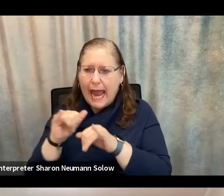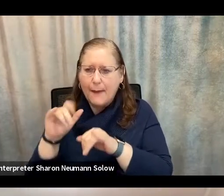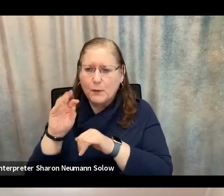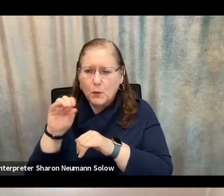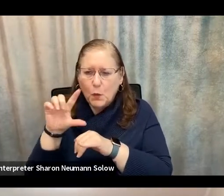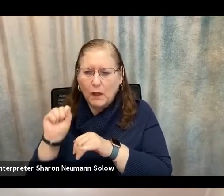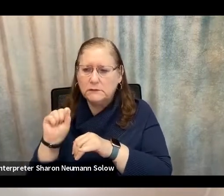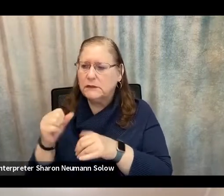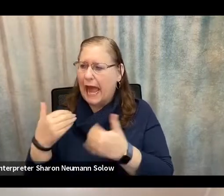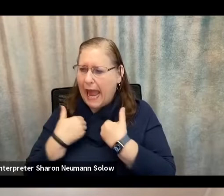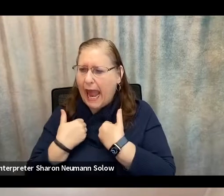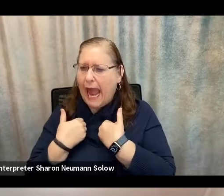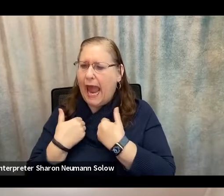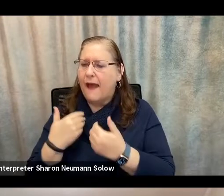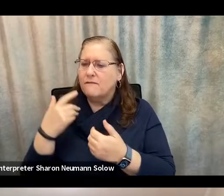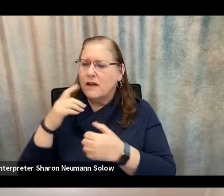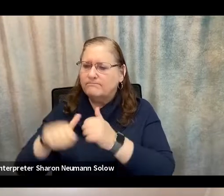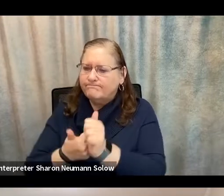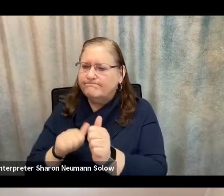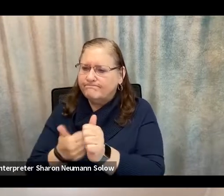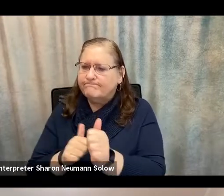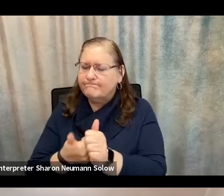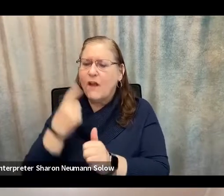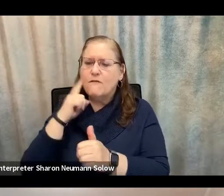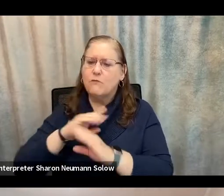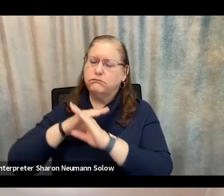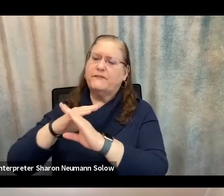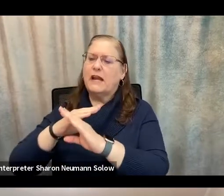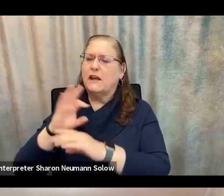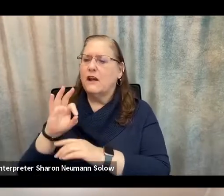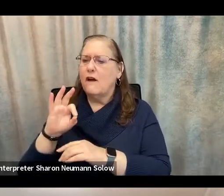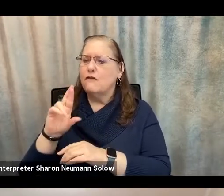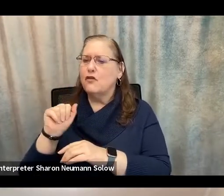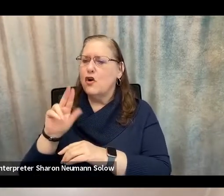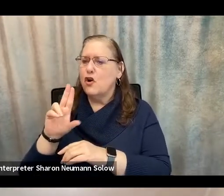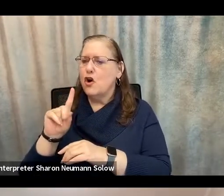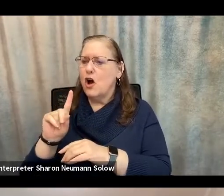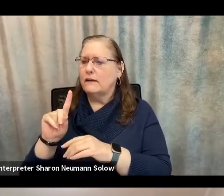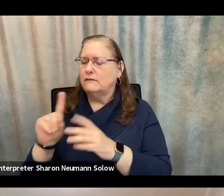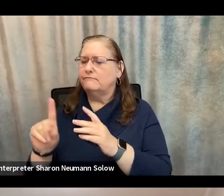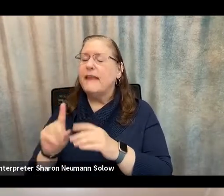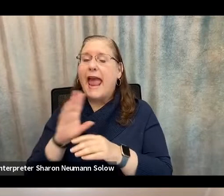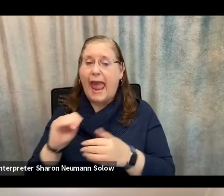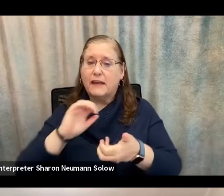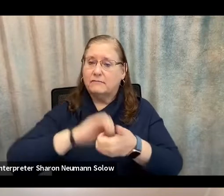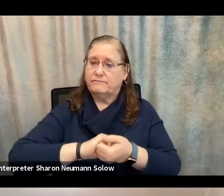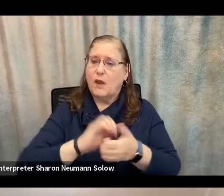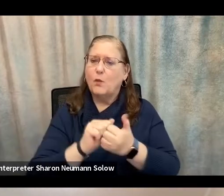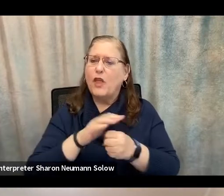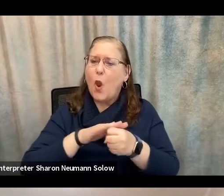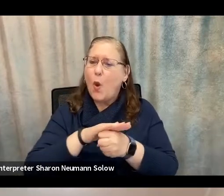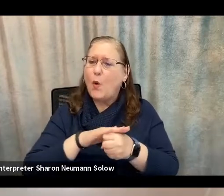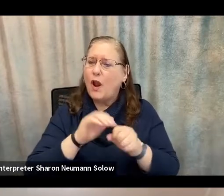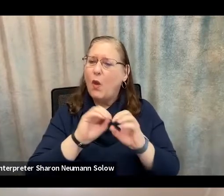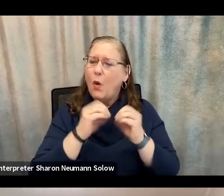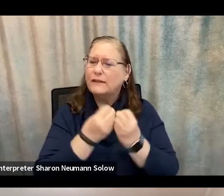stop fraud from actually happening. And we also partner with local organizations like the Center for